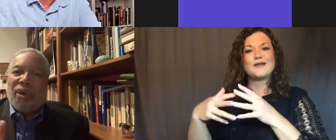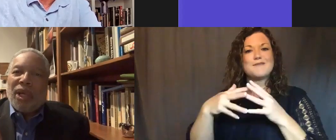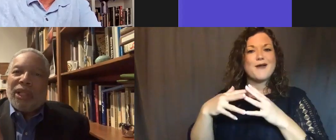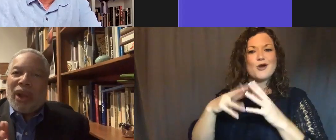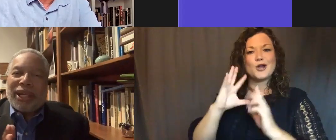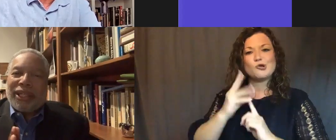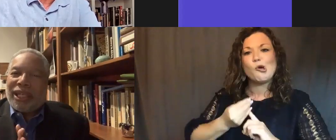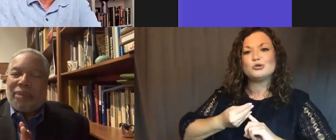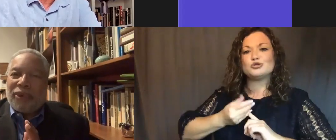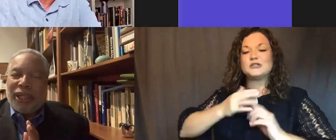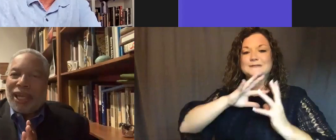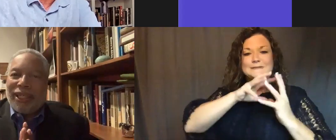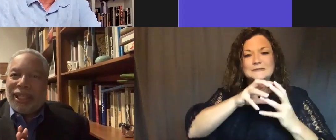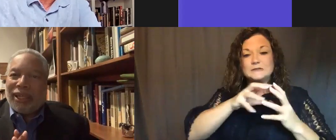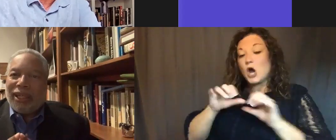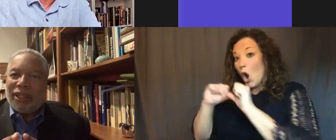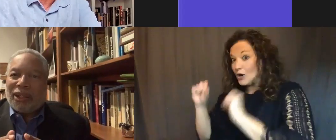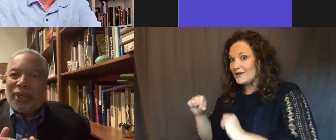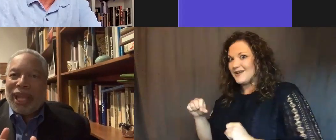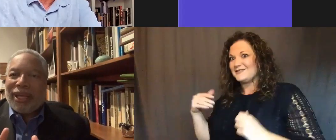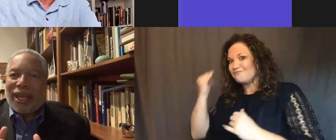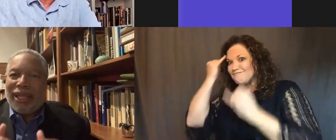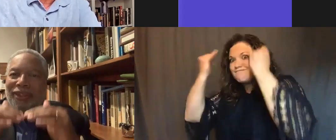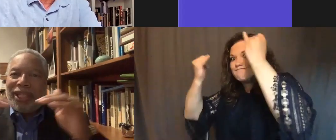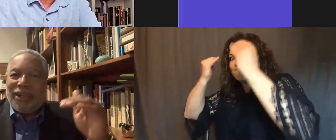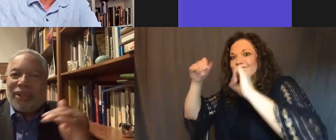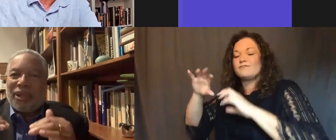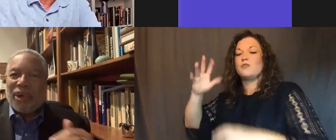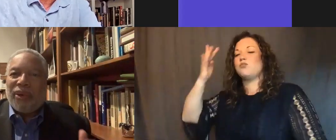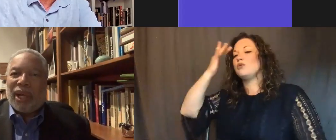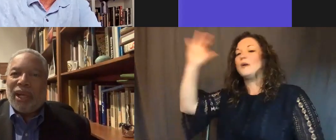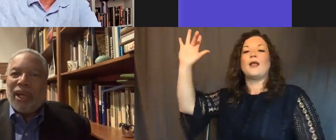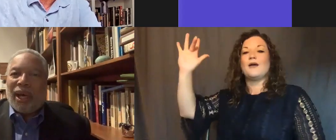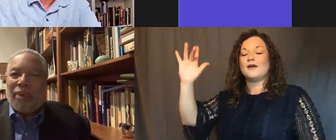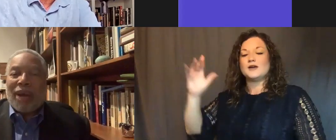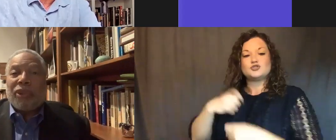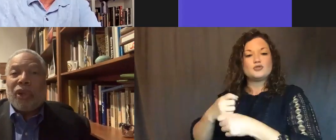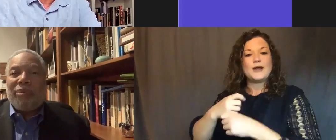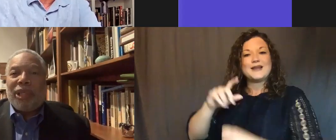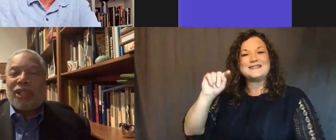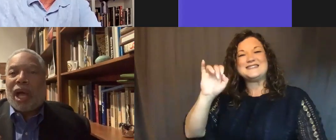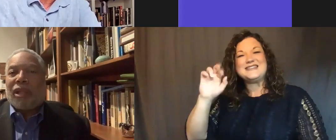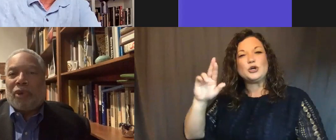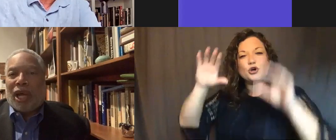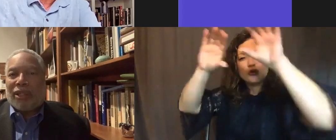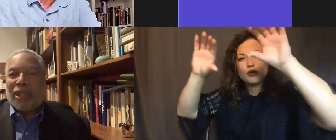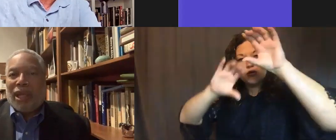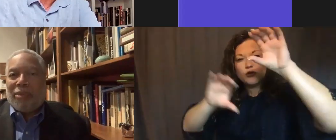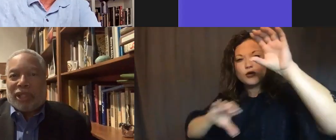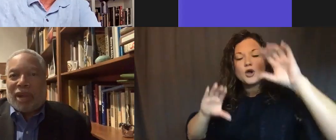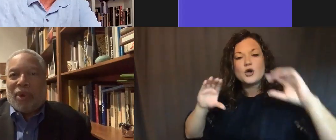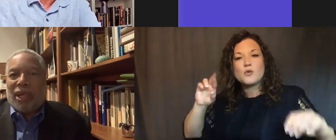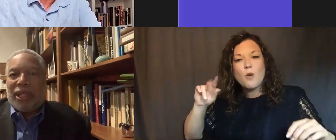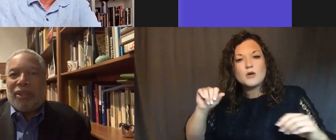So the architects had a brilliant idea to create a kind of tiered corona that was going to be solid bronze